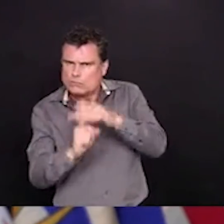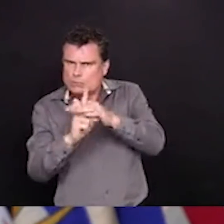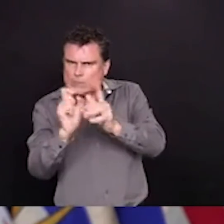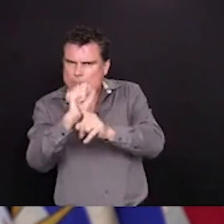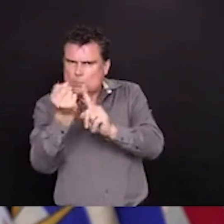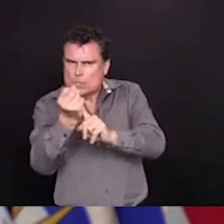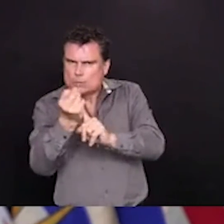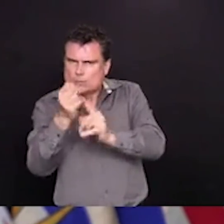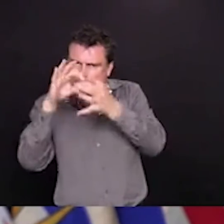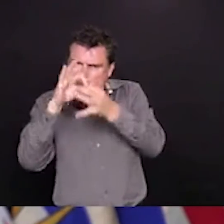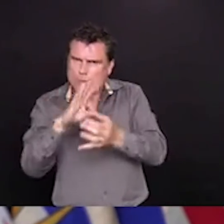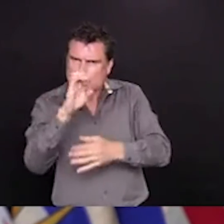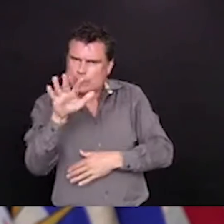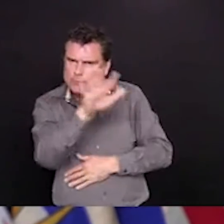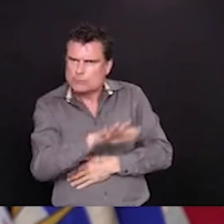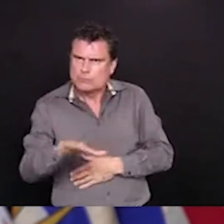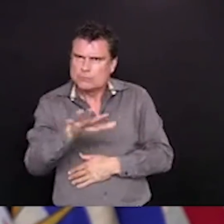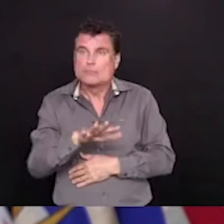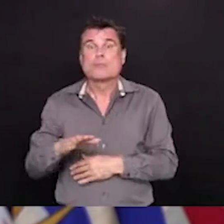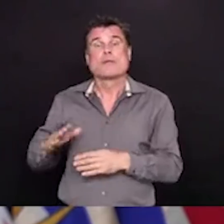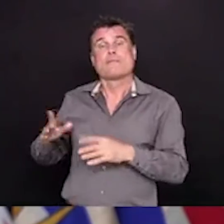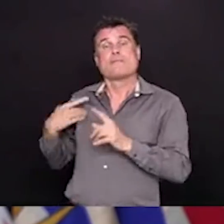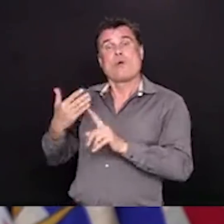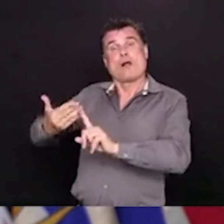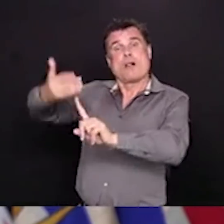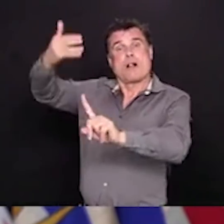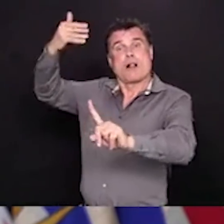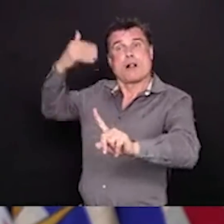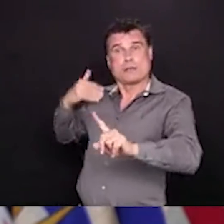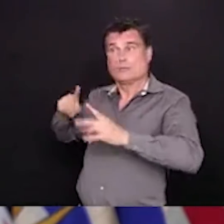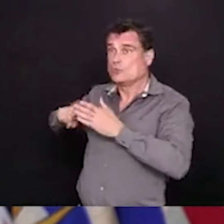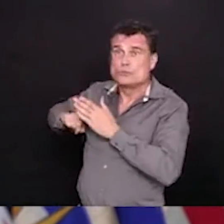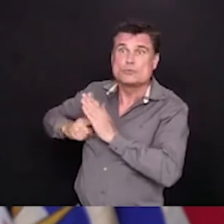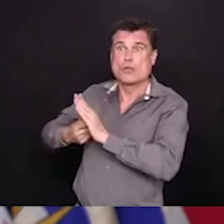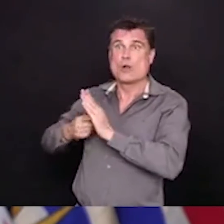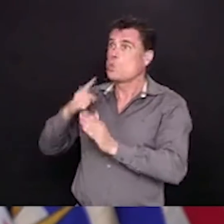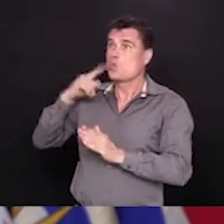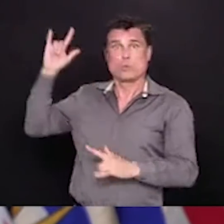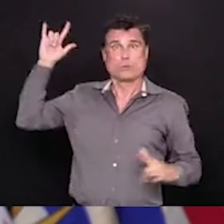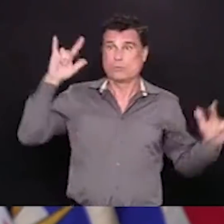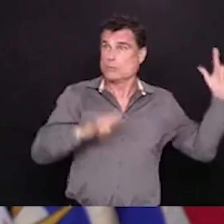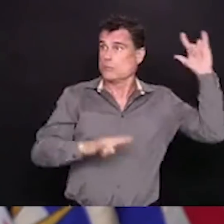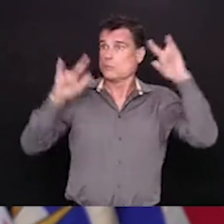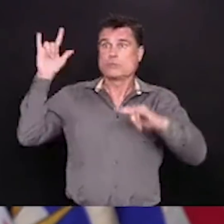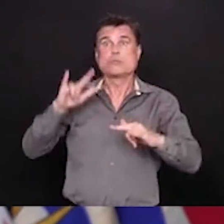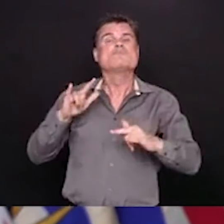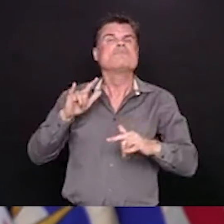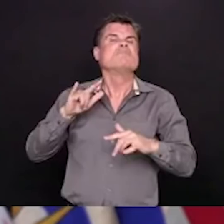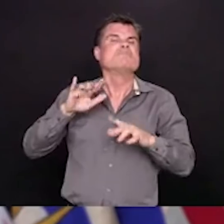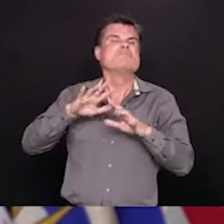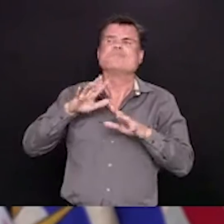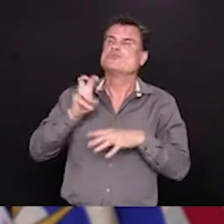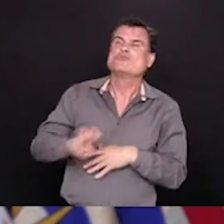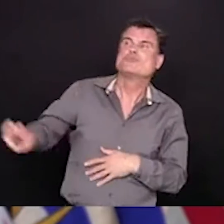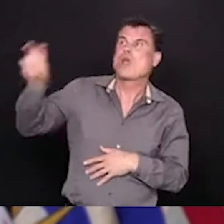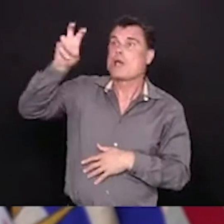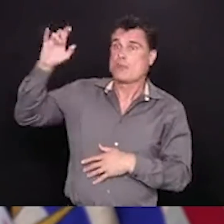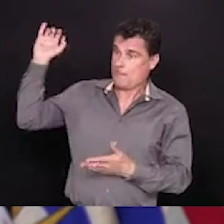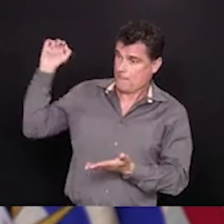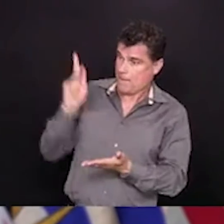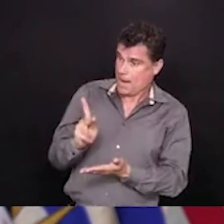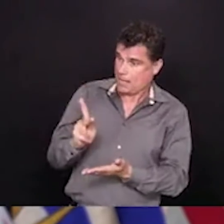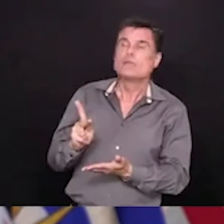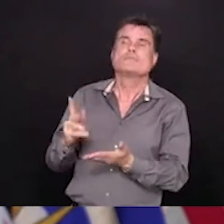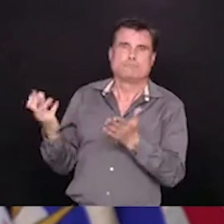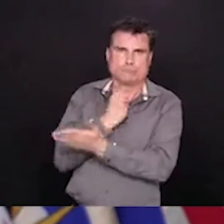strategy, testing particularly returning travellers, and making sure we were very sensitive about finding anybody who might have the disease here in